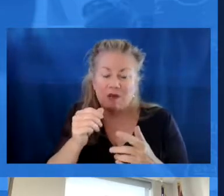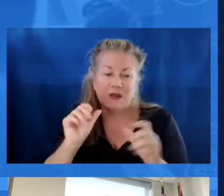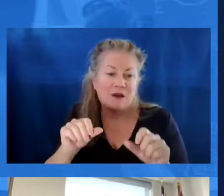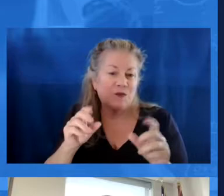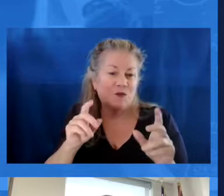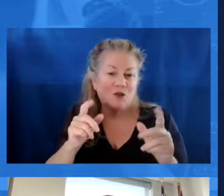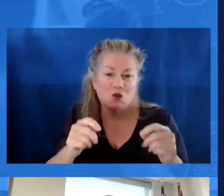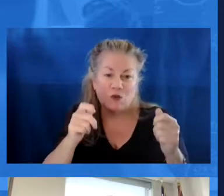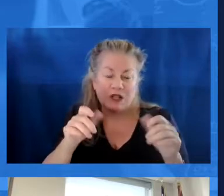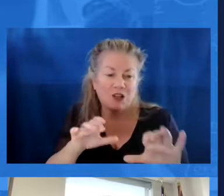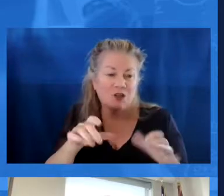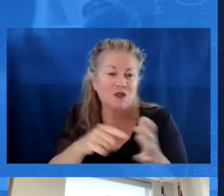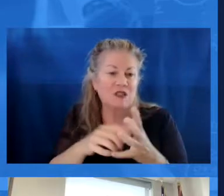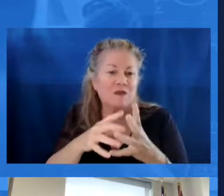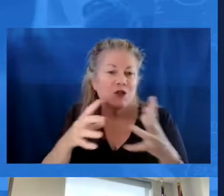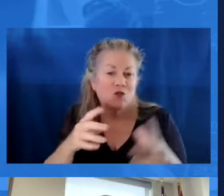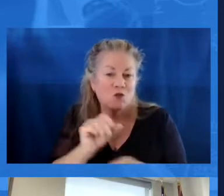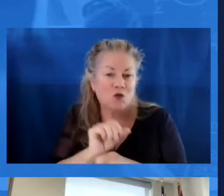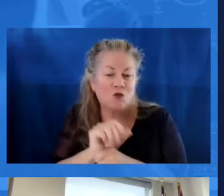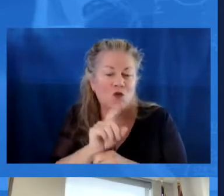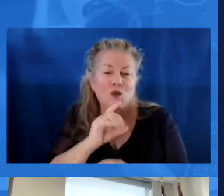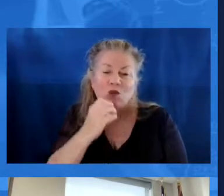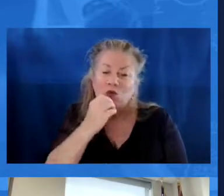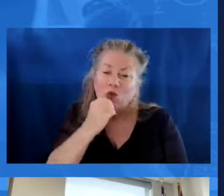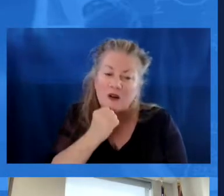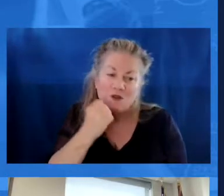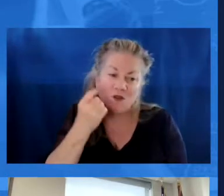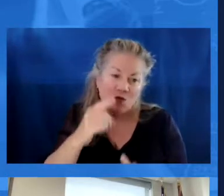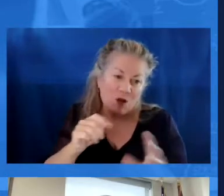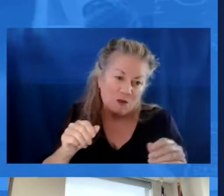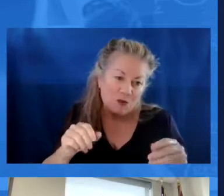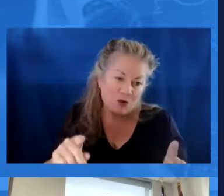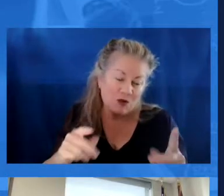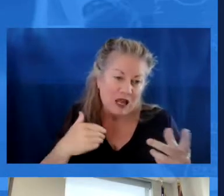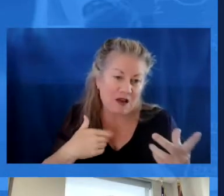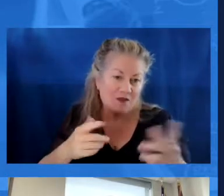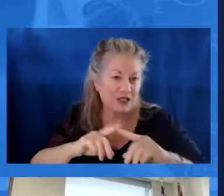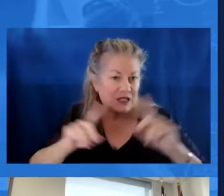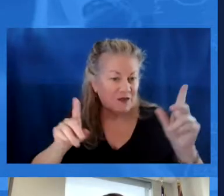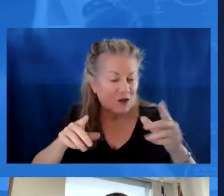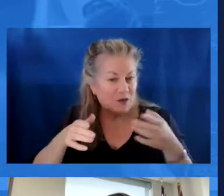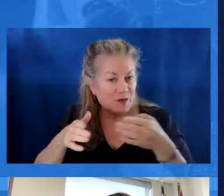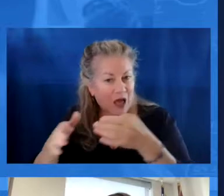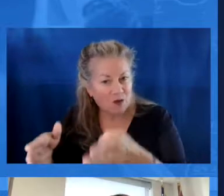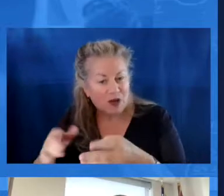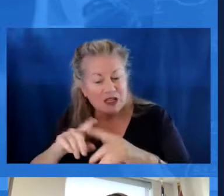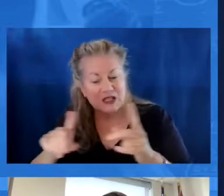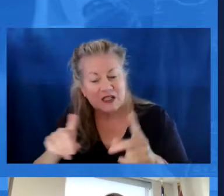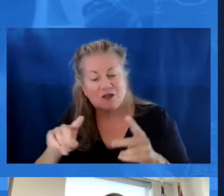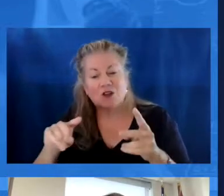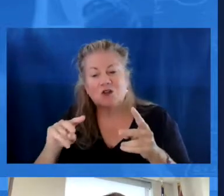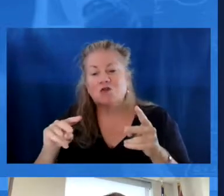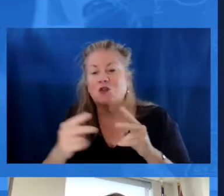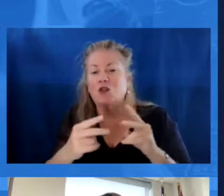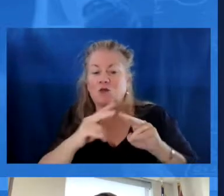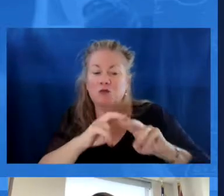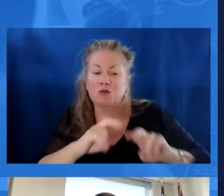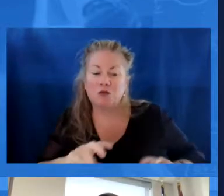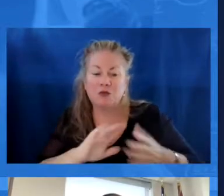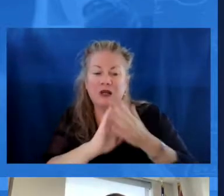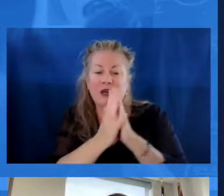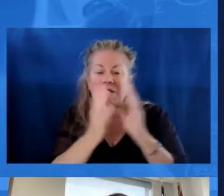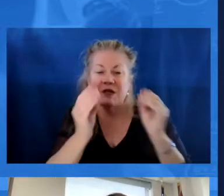move this quickly and do this amount of work. And so we're very grateful for the opportunity to have a different pathway and a different look at how to become a teacher,